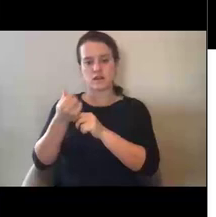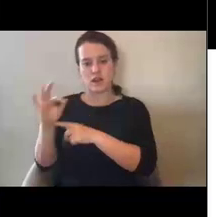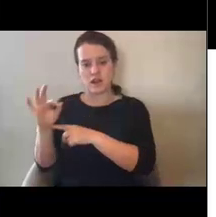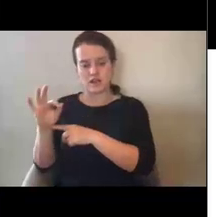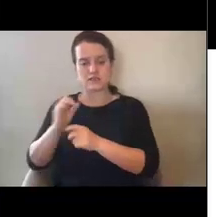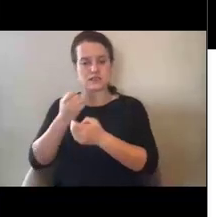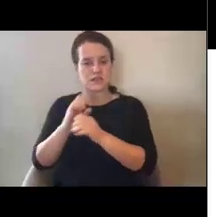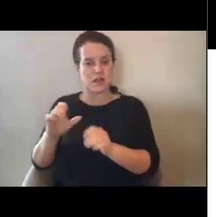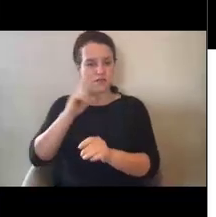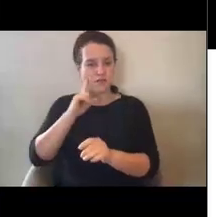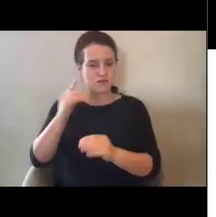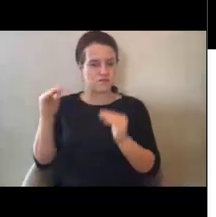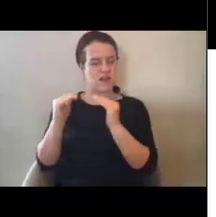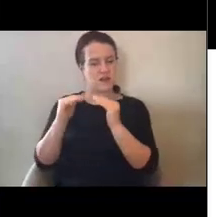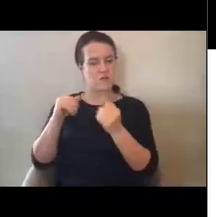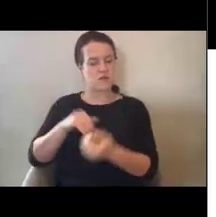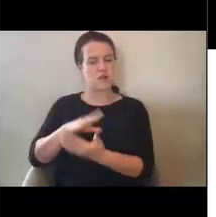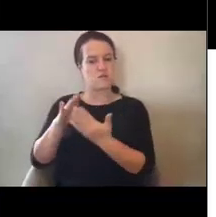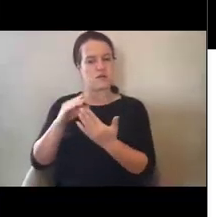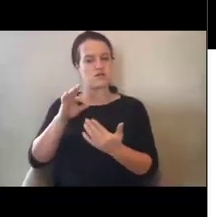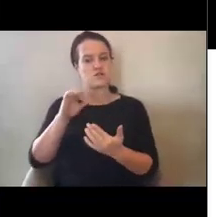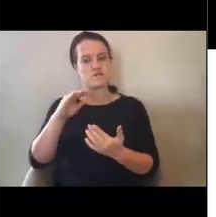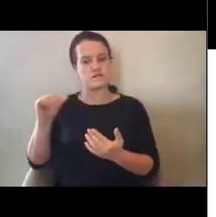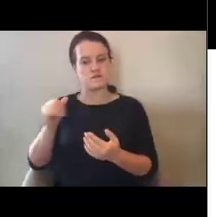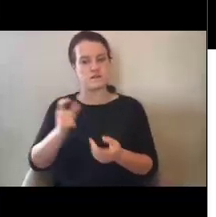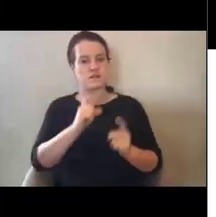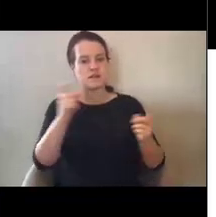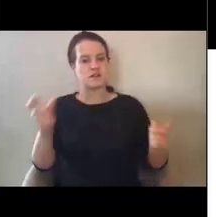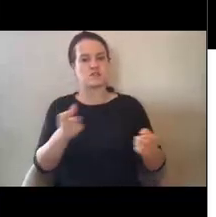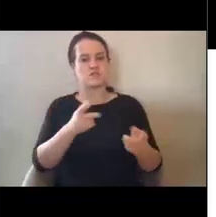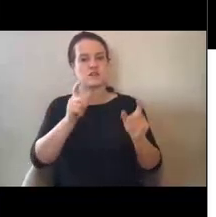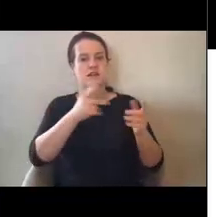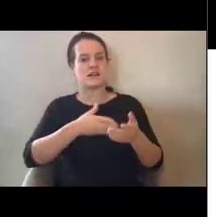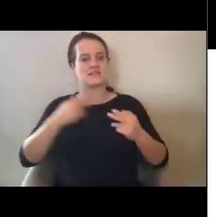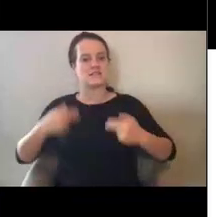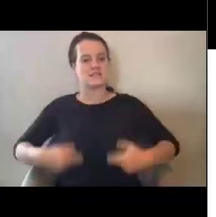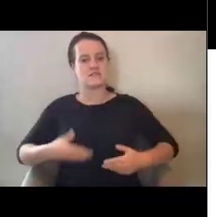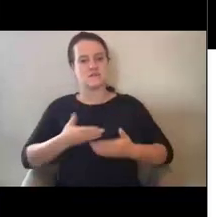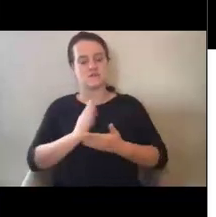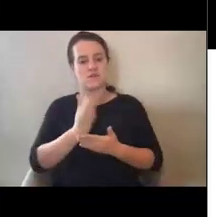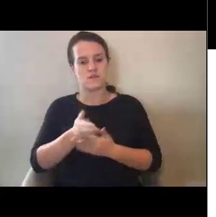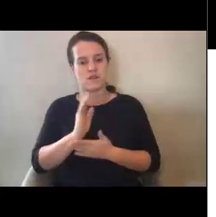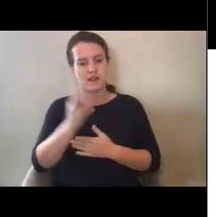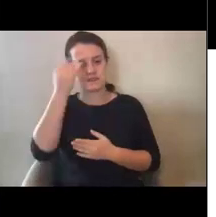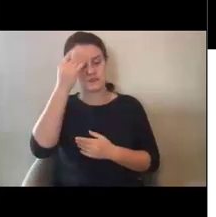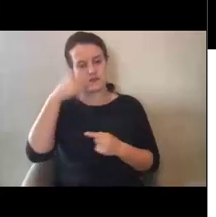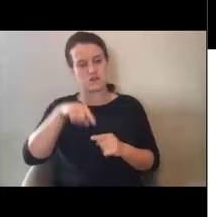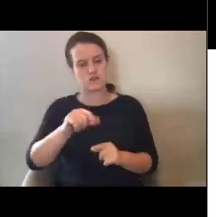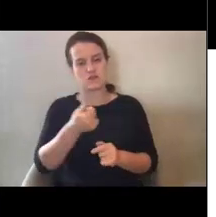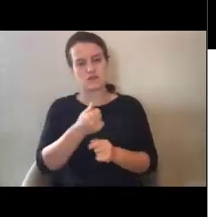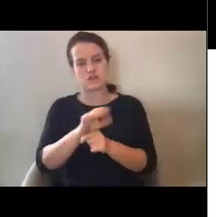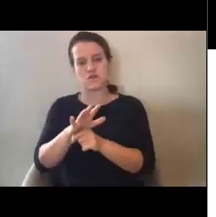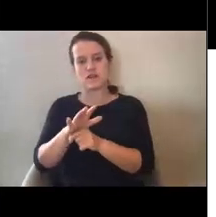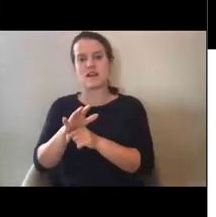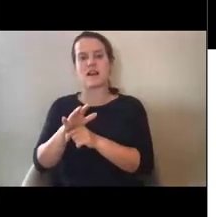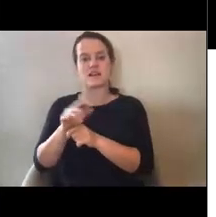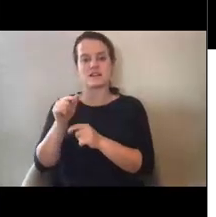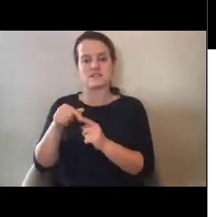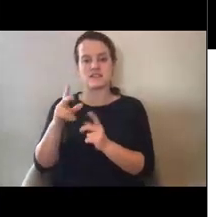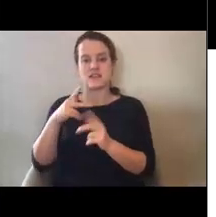in an equitable manner, FEMA issued a civil rights considerations during COVID-19 vaccine